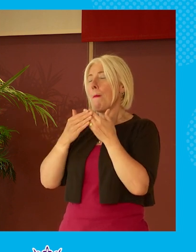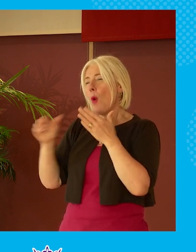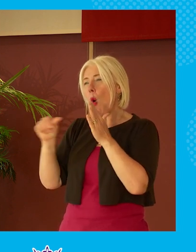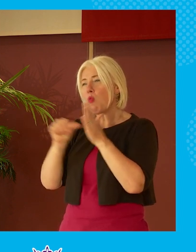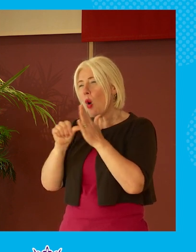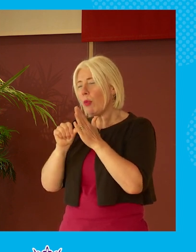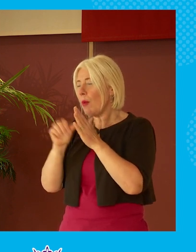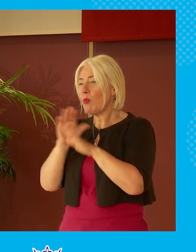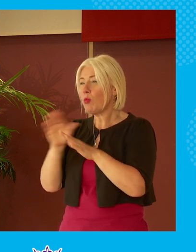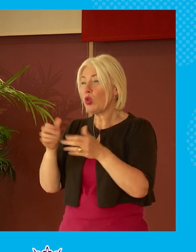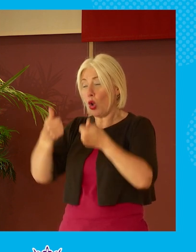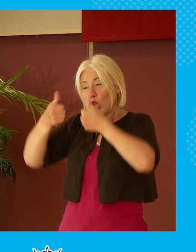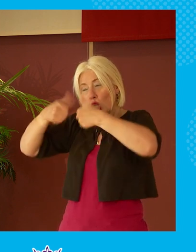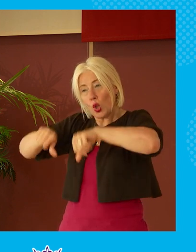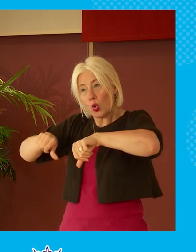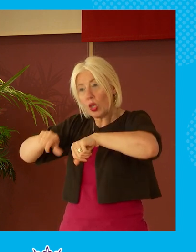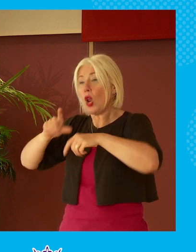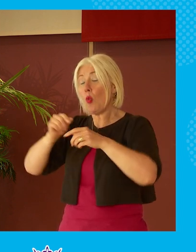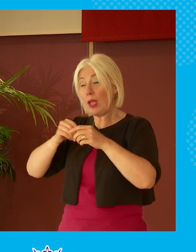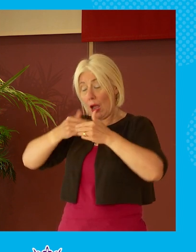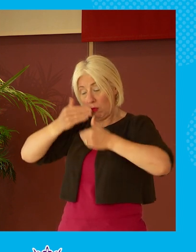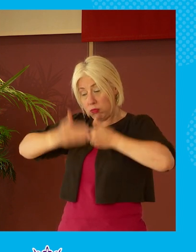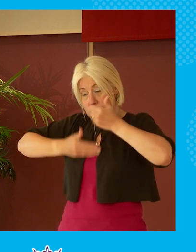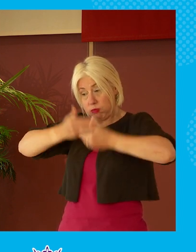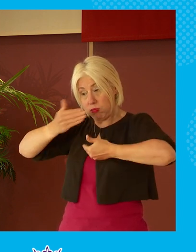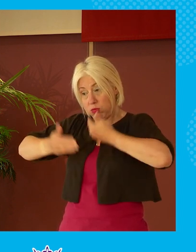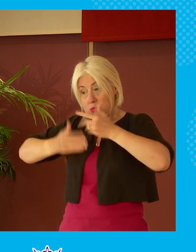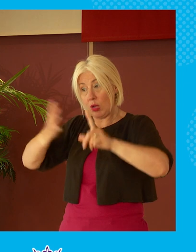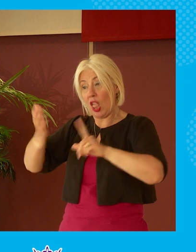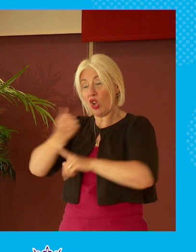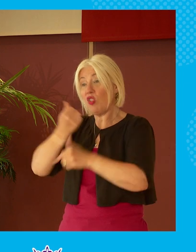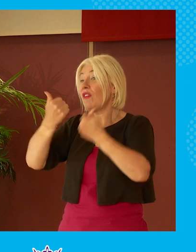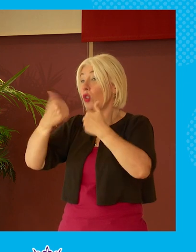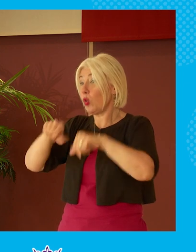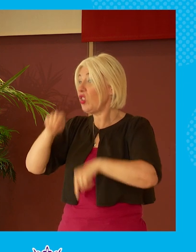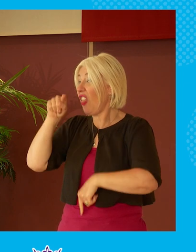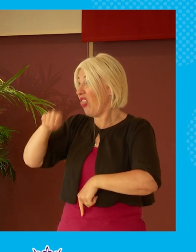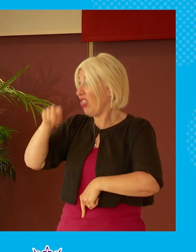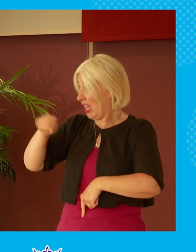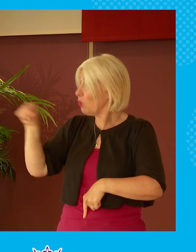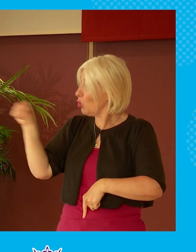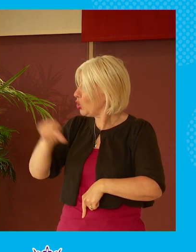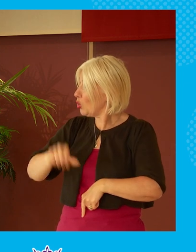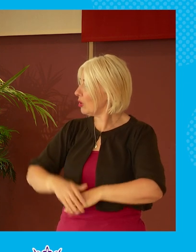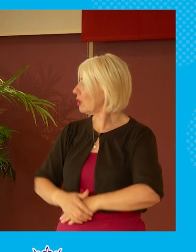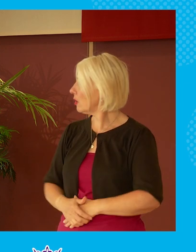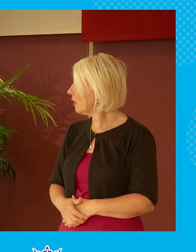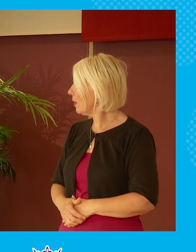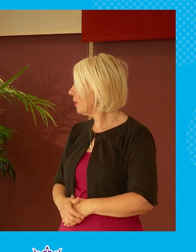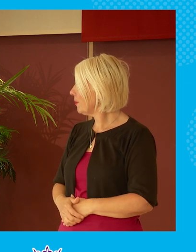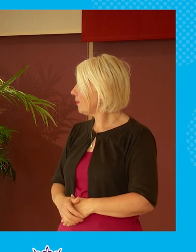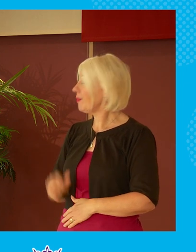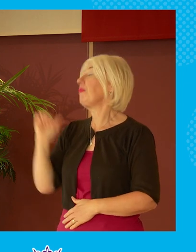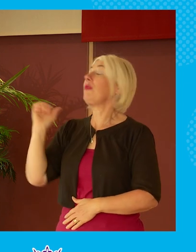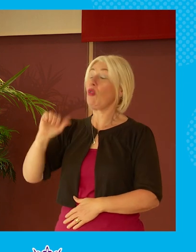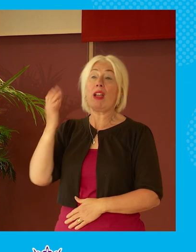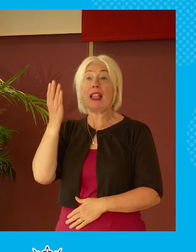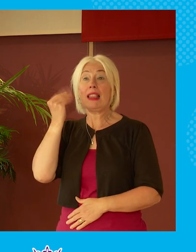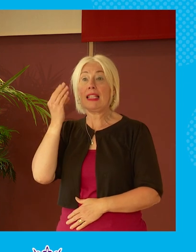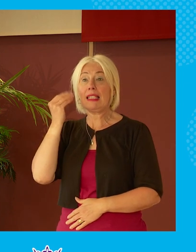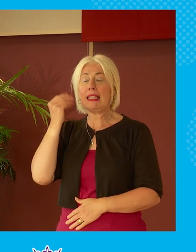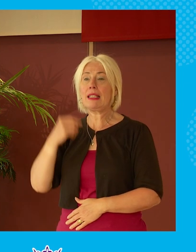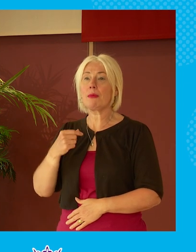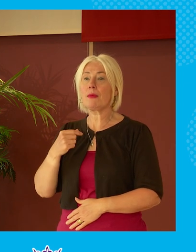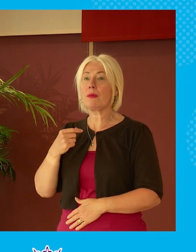it's possible to work towards a solution and to my mind that's what we should be doing i mean that point you make about listening i was it's